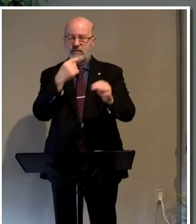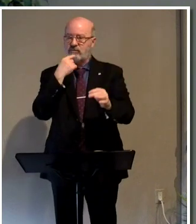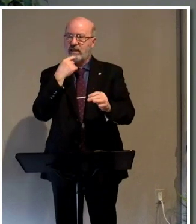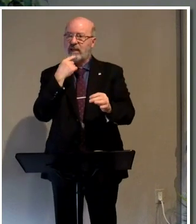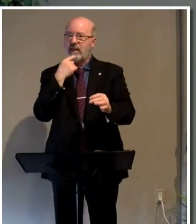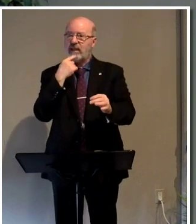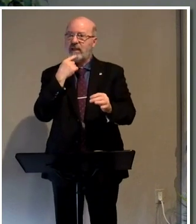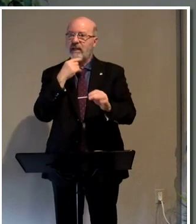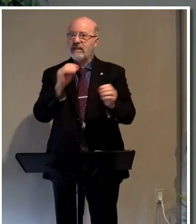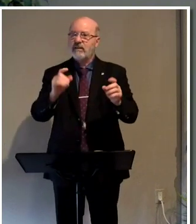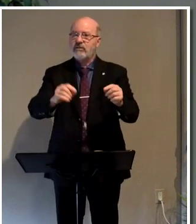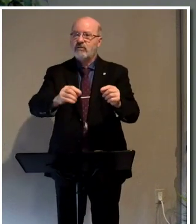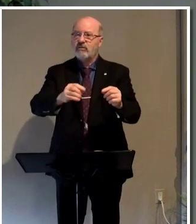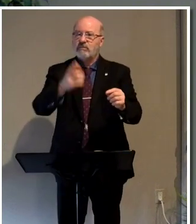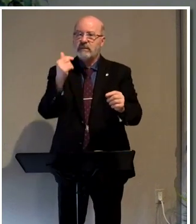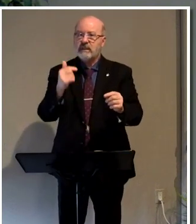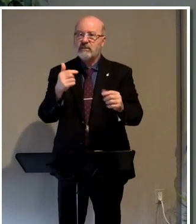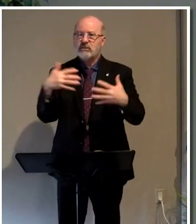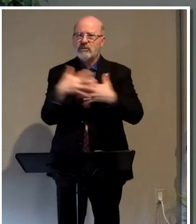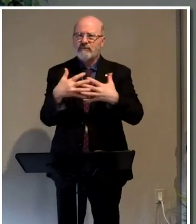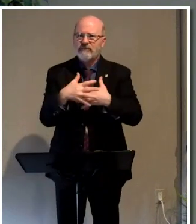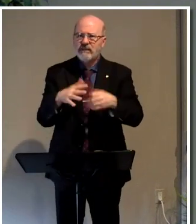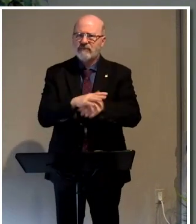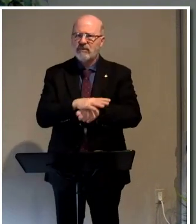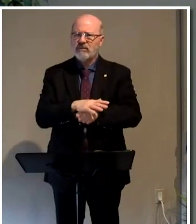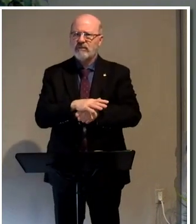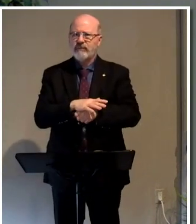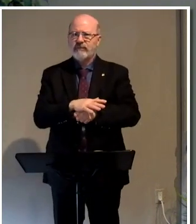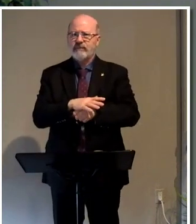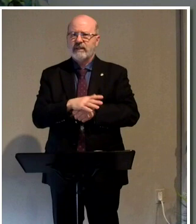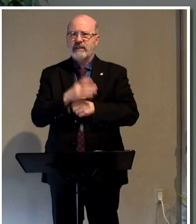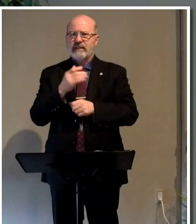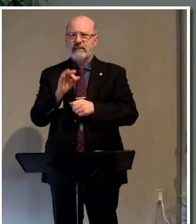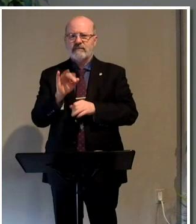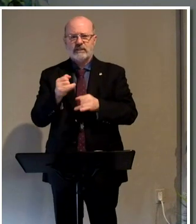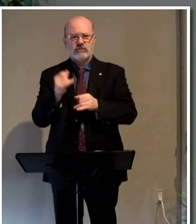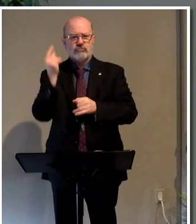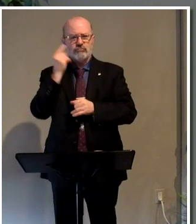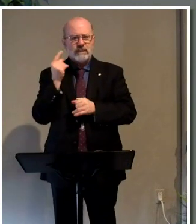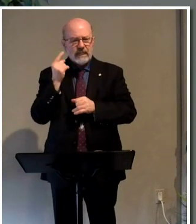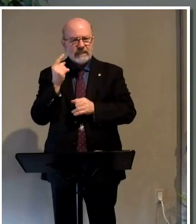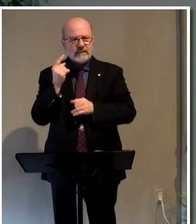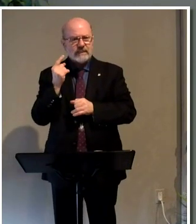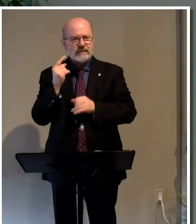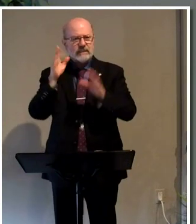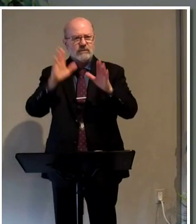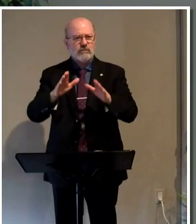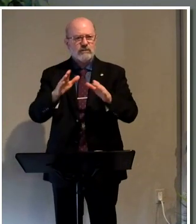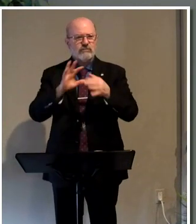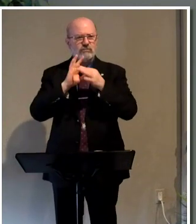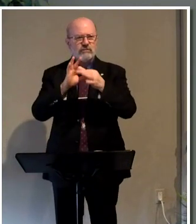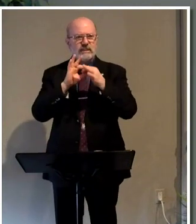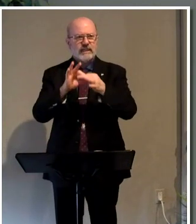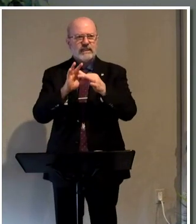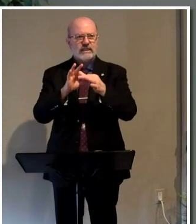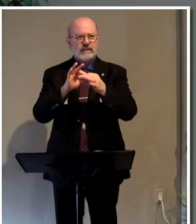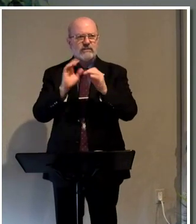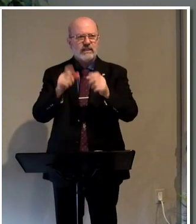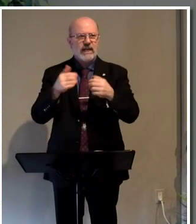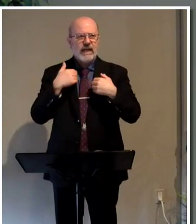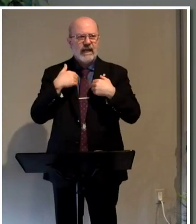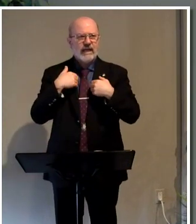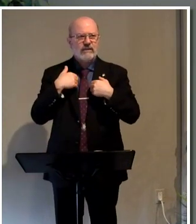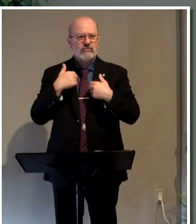and nothing to do because they are fearful? Boy, if they had just realized the wonderful relationship they could have had to